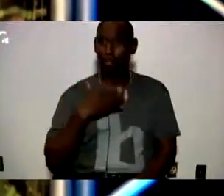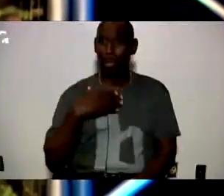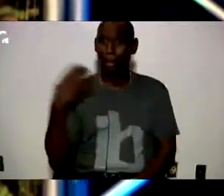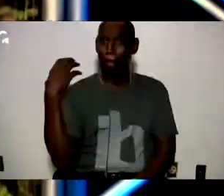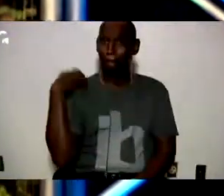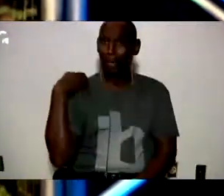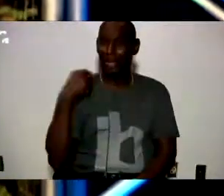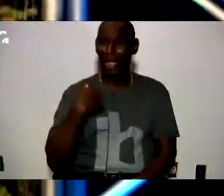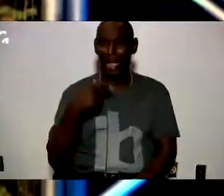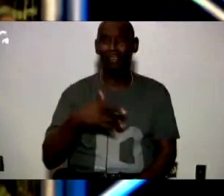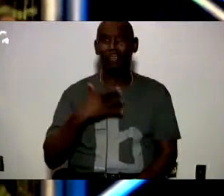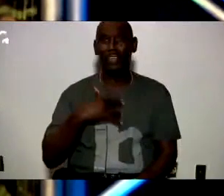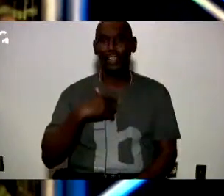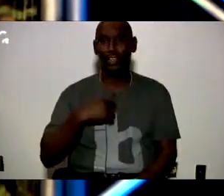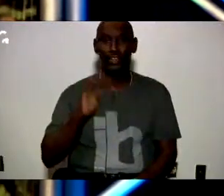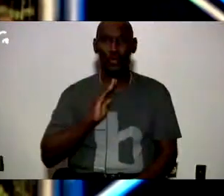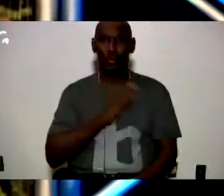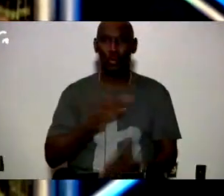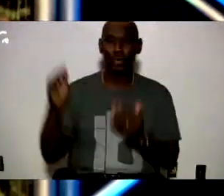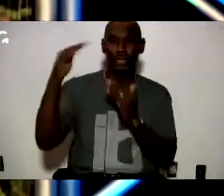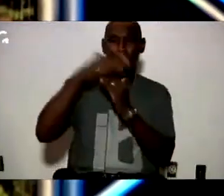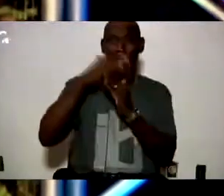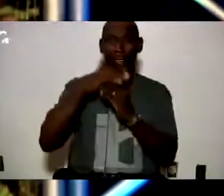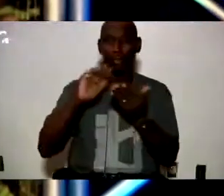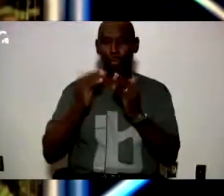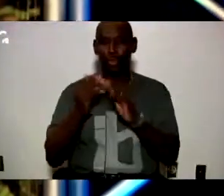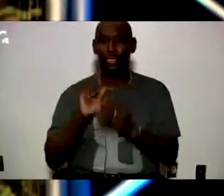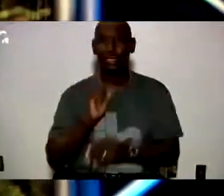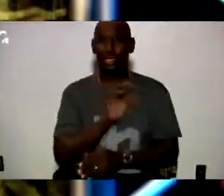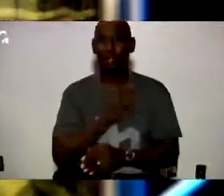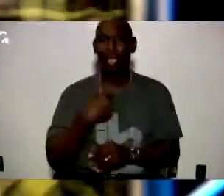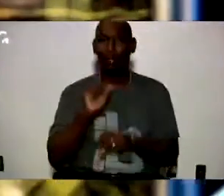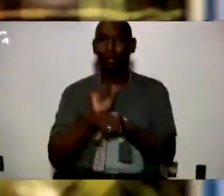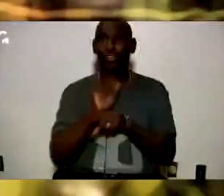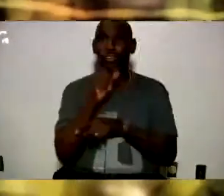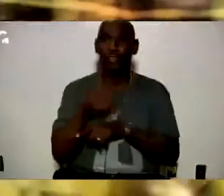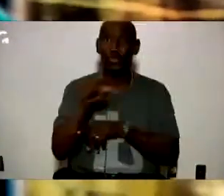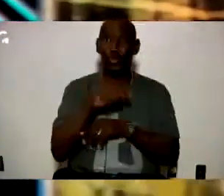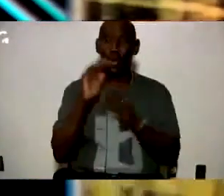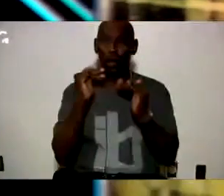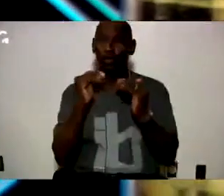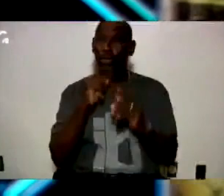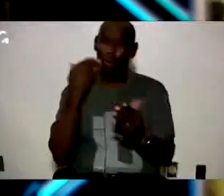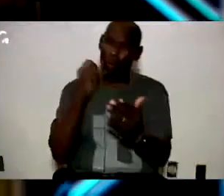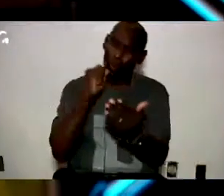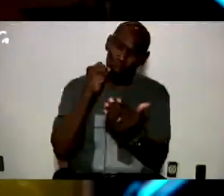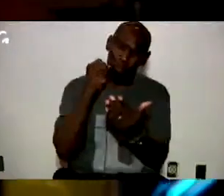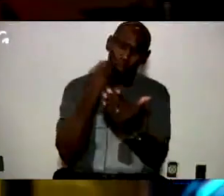that the board is the top of the triangle, the community and the staff, and I work for you. And so hopefully I'll prove that to you.